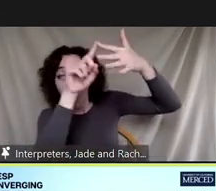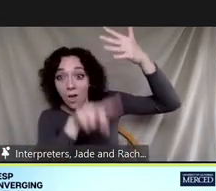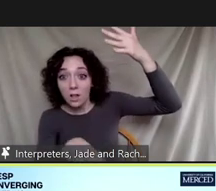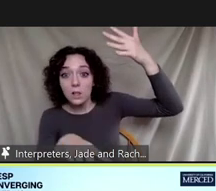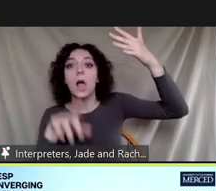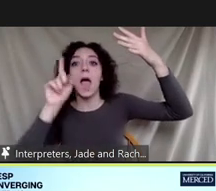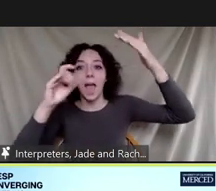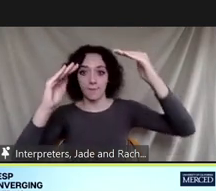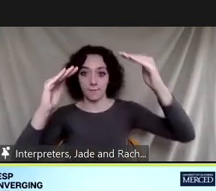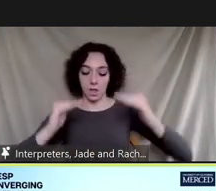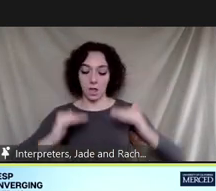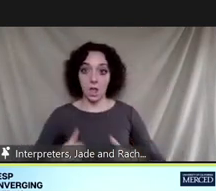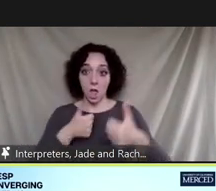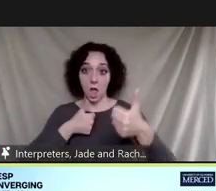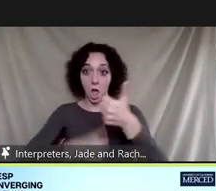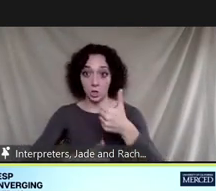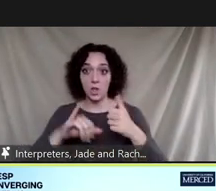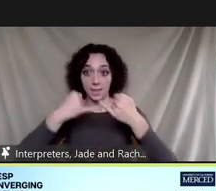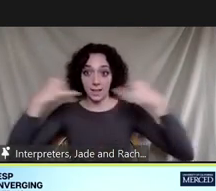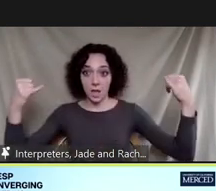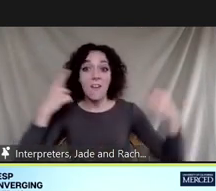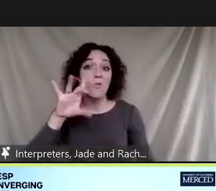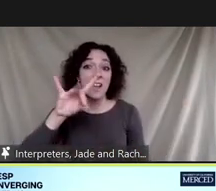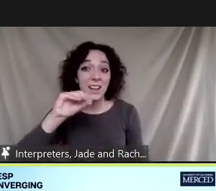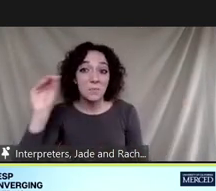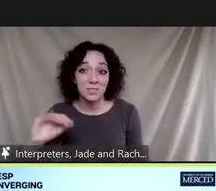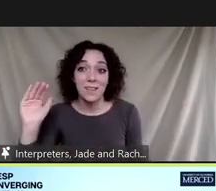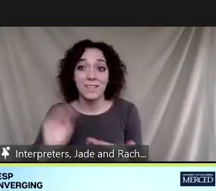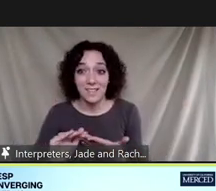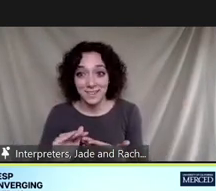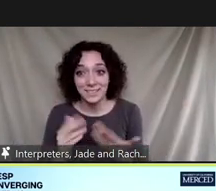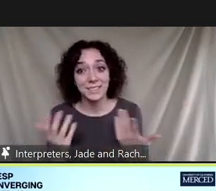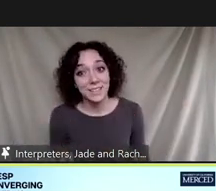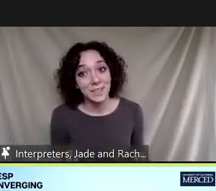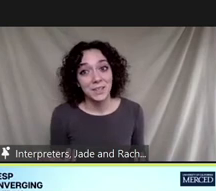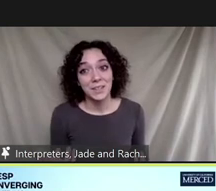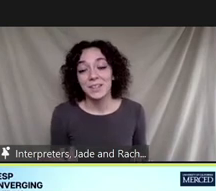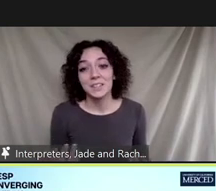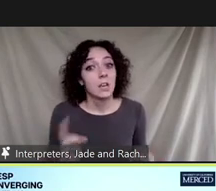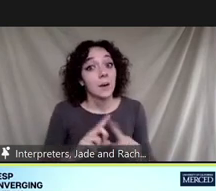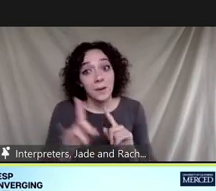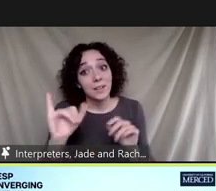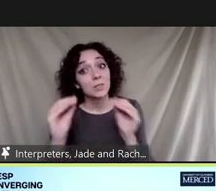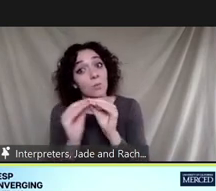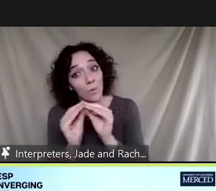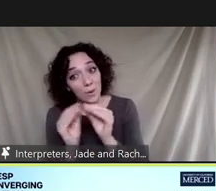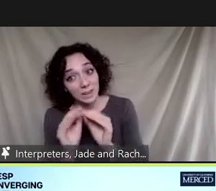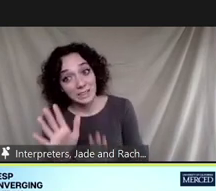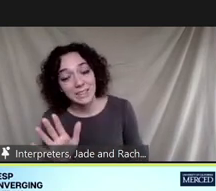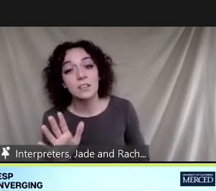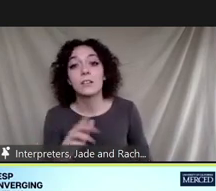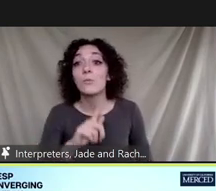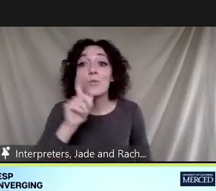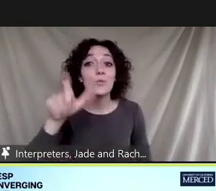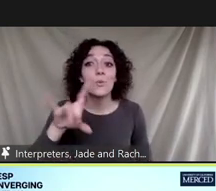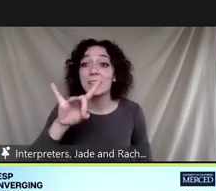to get an 80 80 percent reduction in transportation emissions but uh there's more we don't need an 80 percent